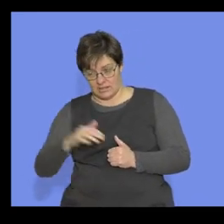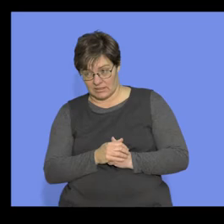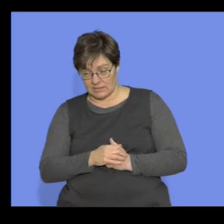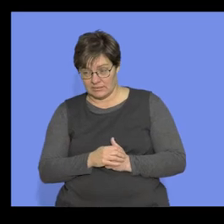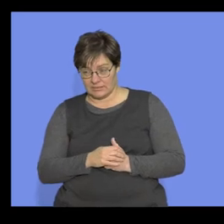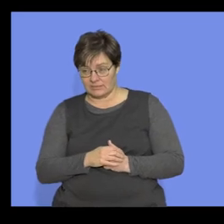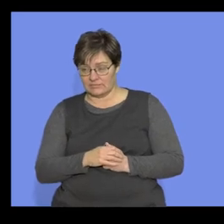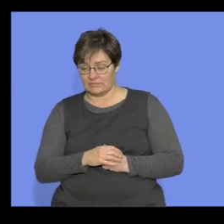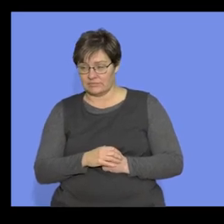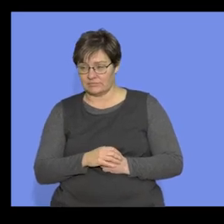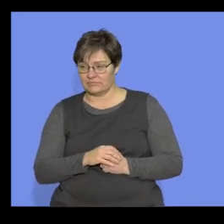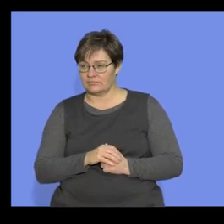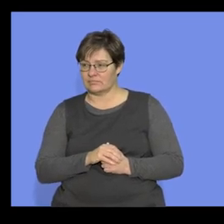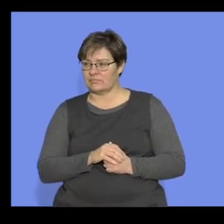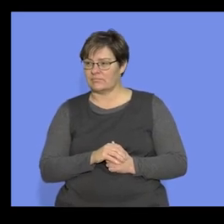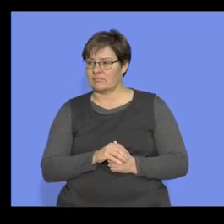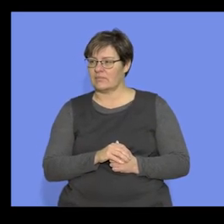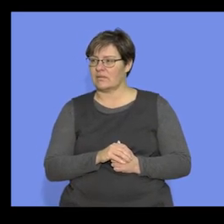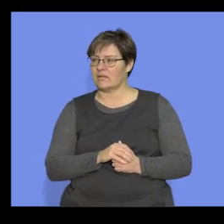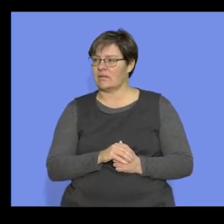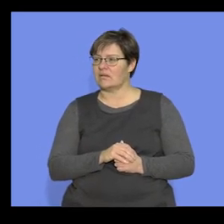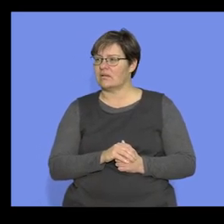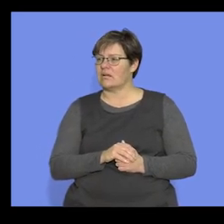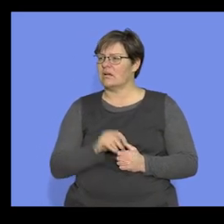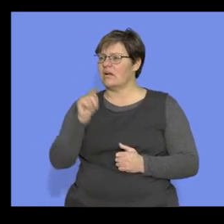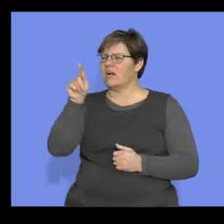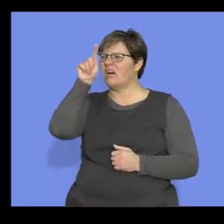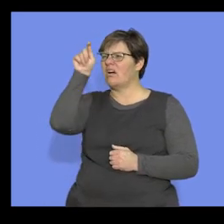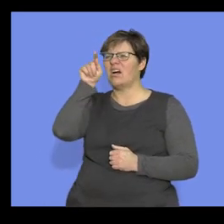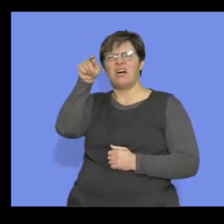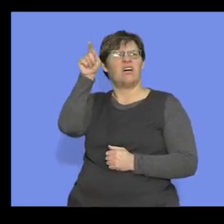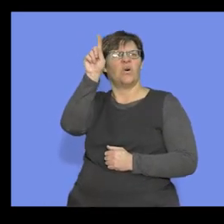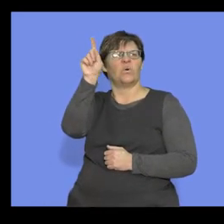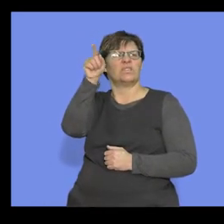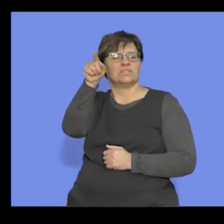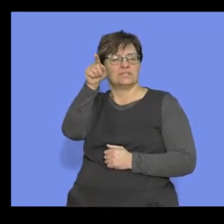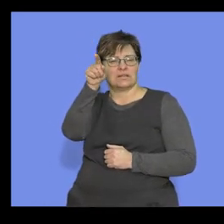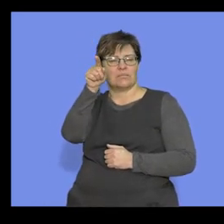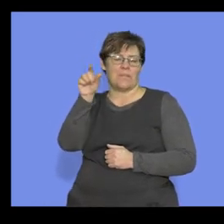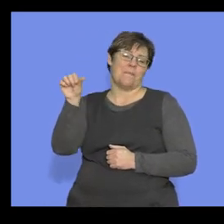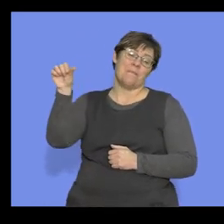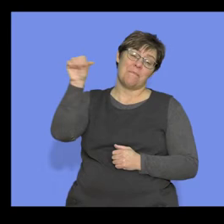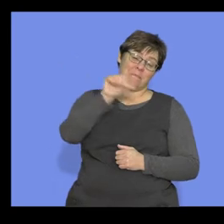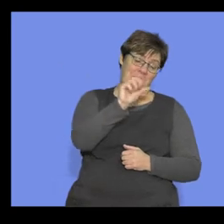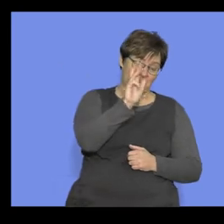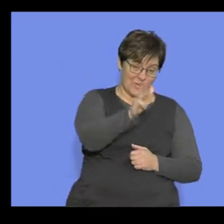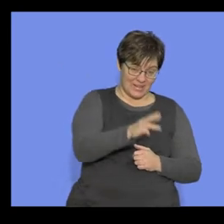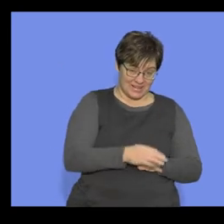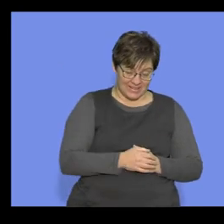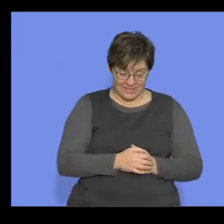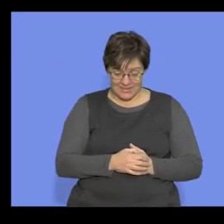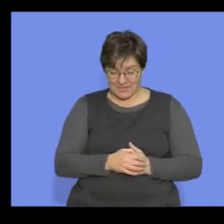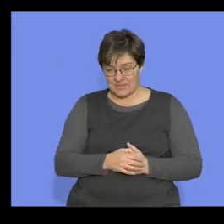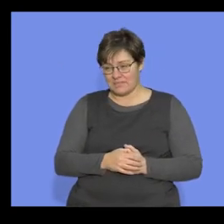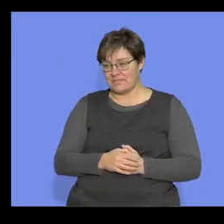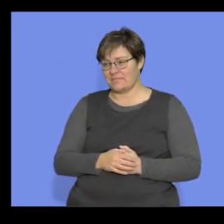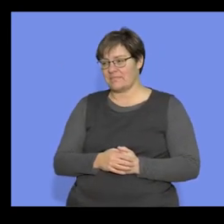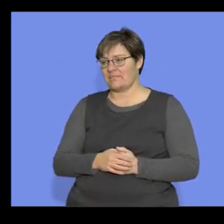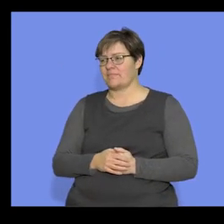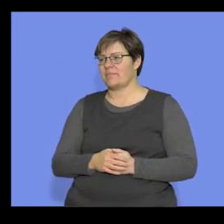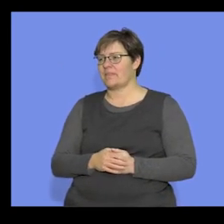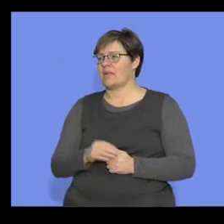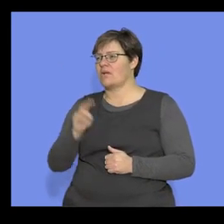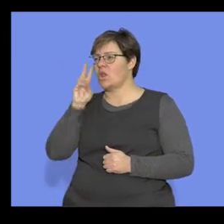lot to write, and there you've got that. Those are the two. And you're wondering about this one, and are we going to come back to it just now?